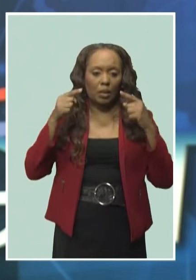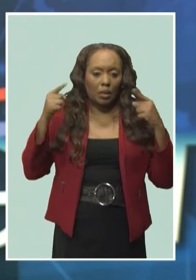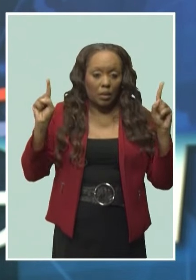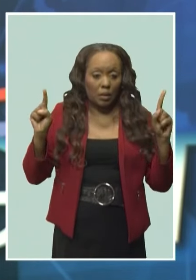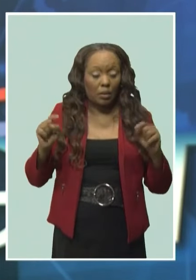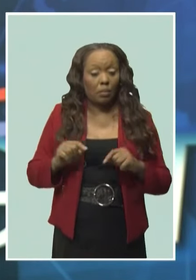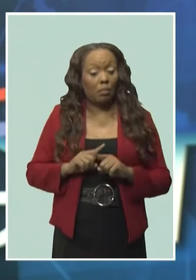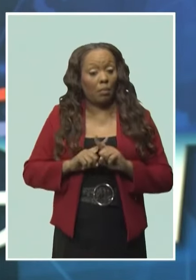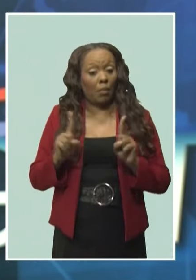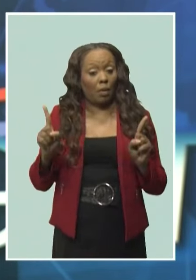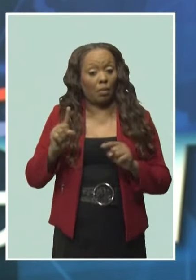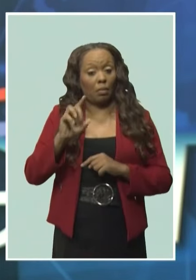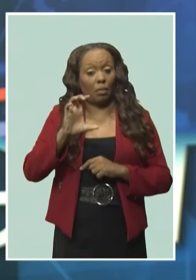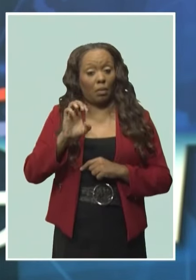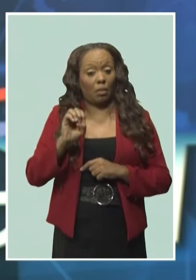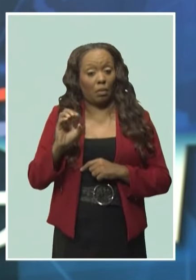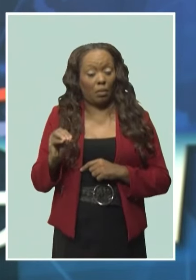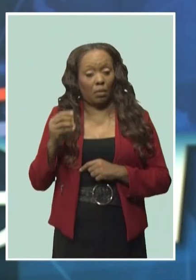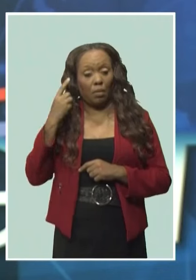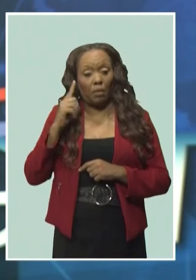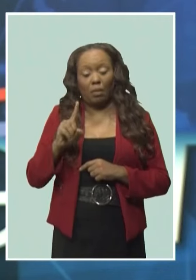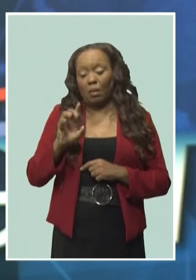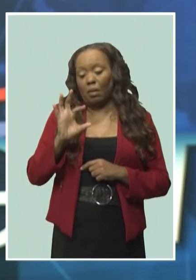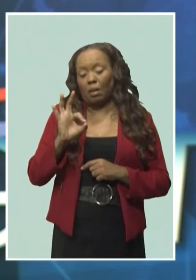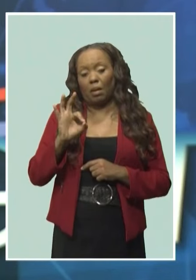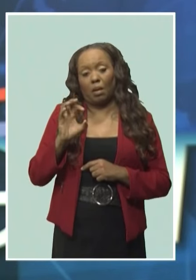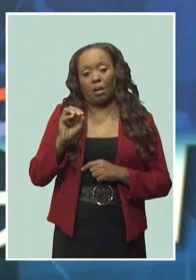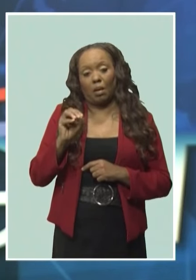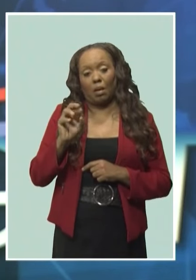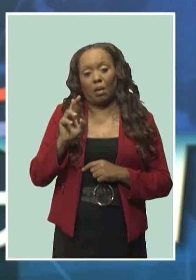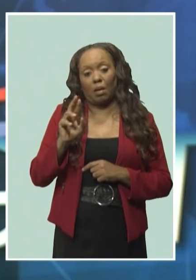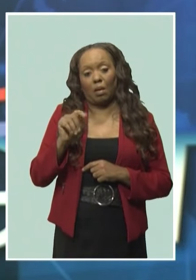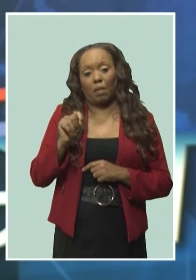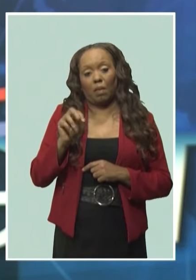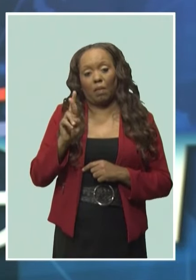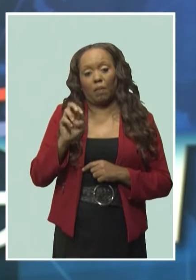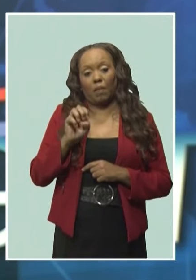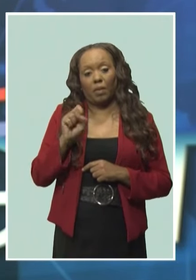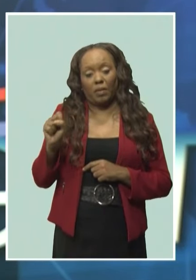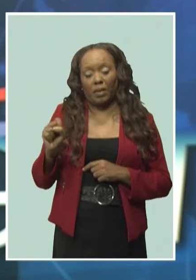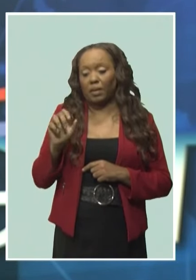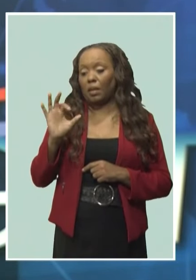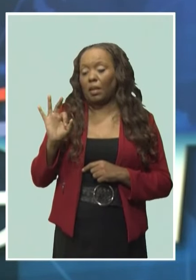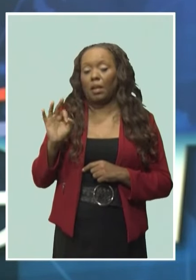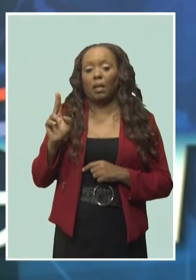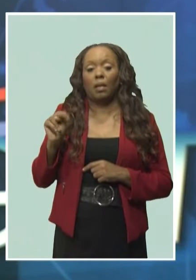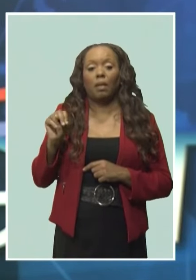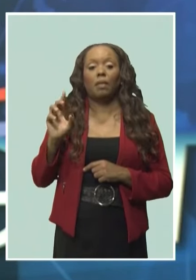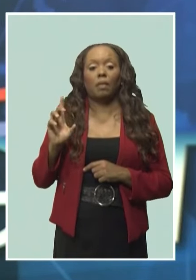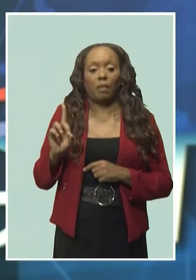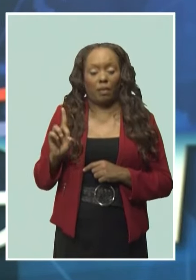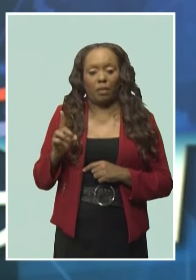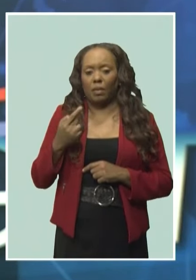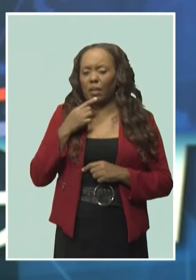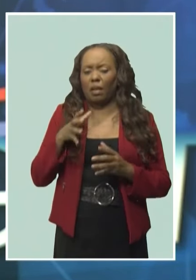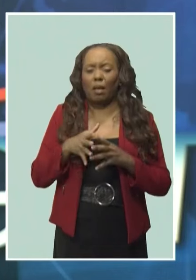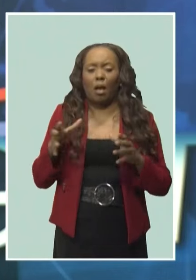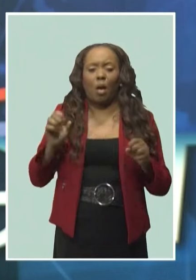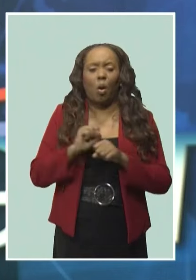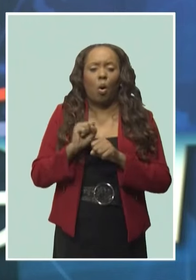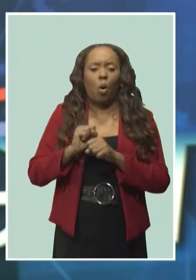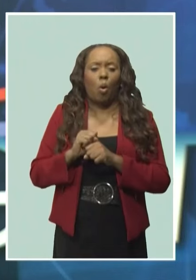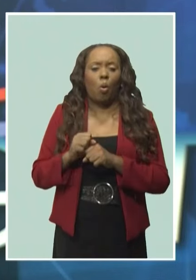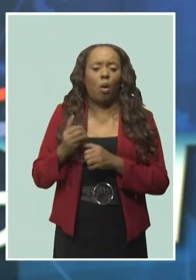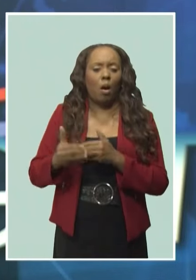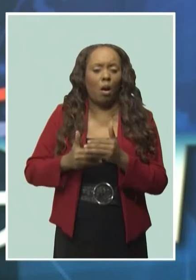However, Chief Executive Officer of Fortress Fund Managers, Peter Arender, says there is still much work to be done for the country to